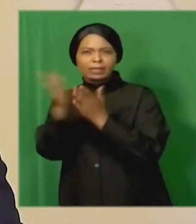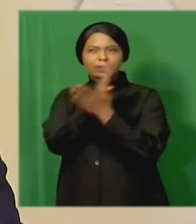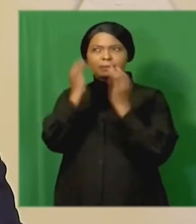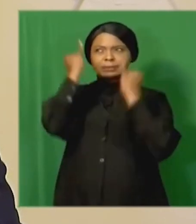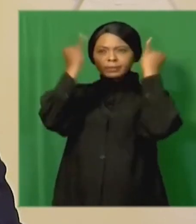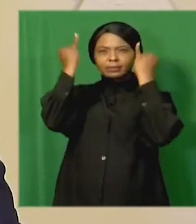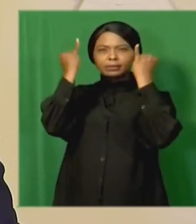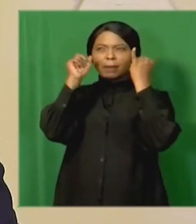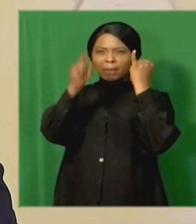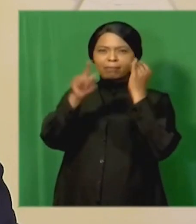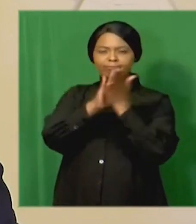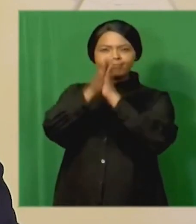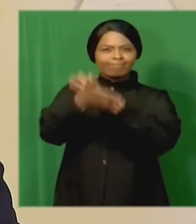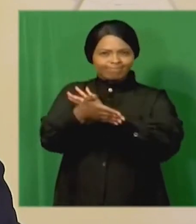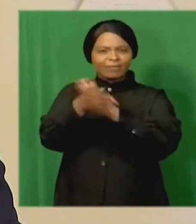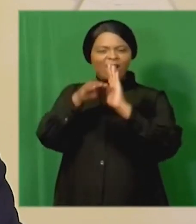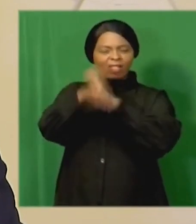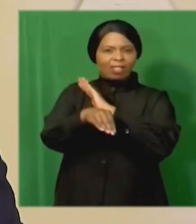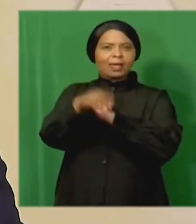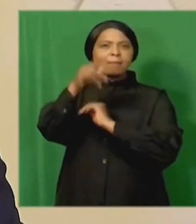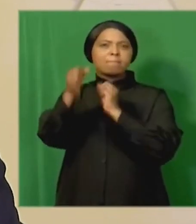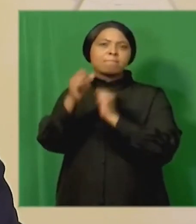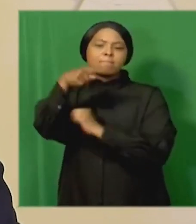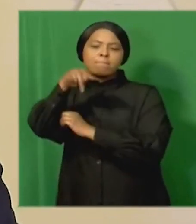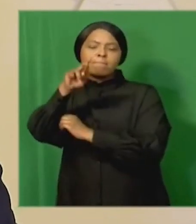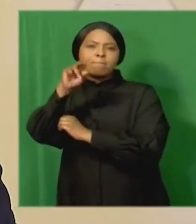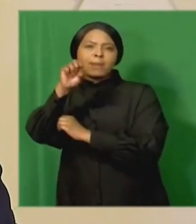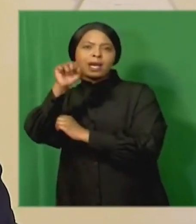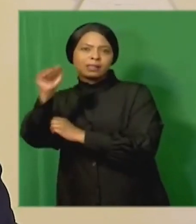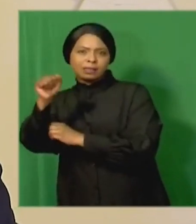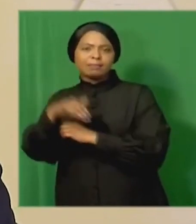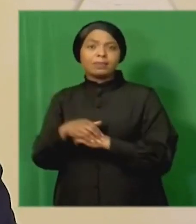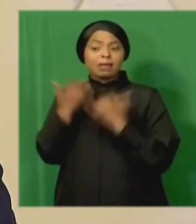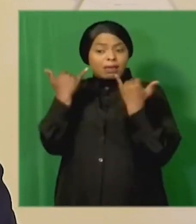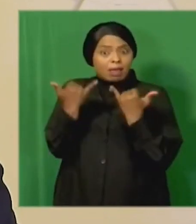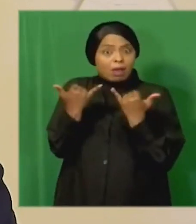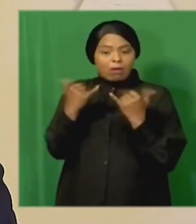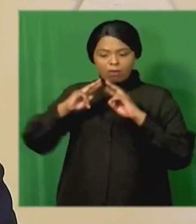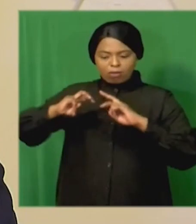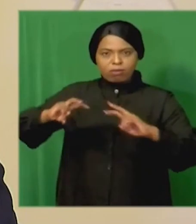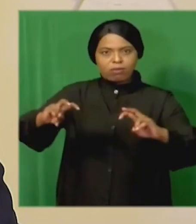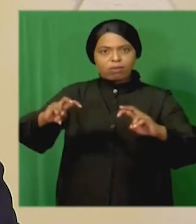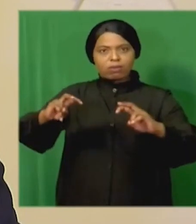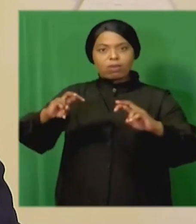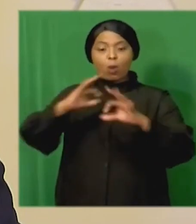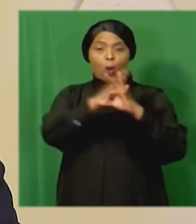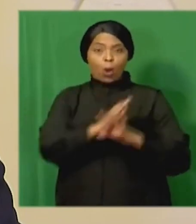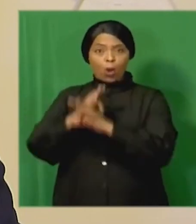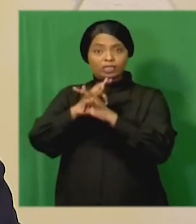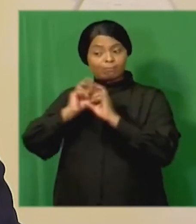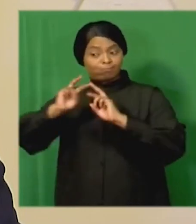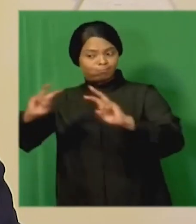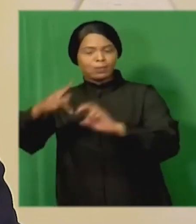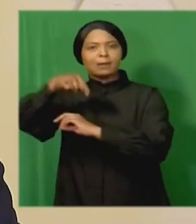probing the collapse of prasa there are currently investigations into prasa by the hawks and a